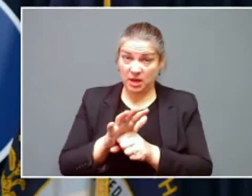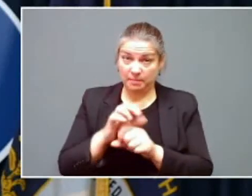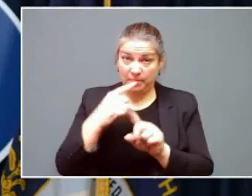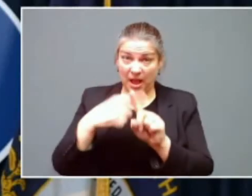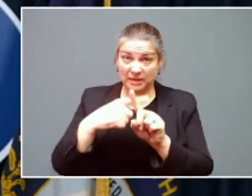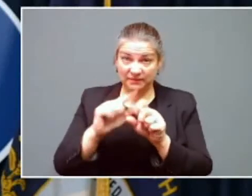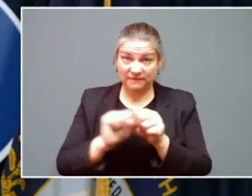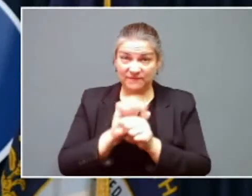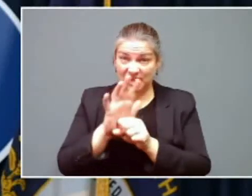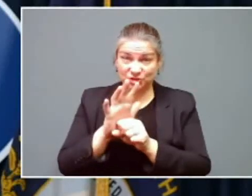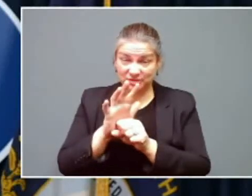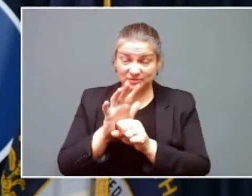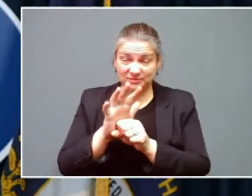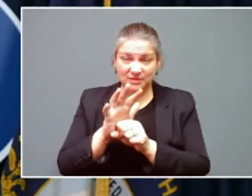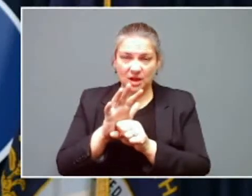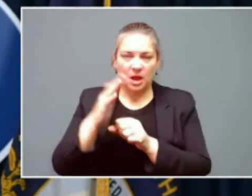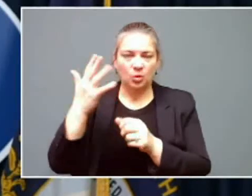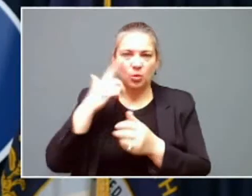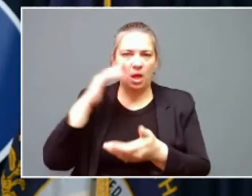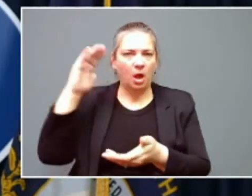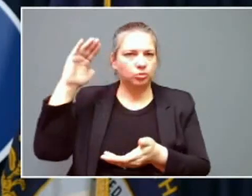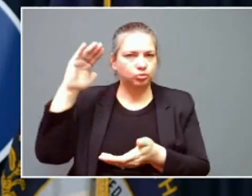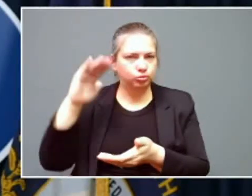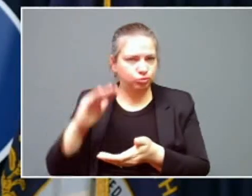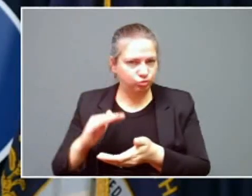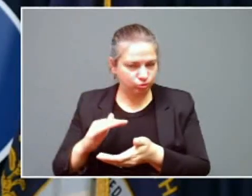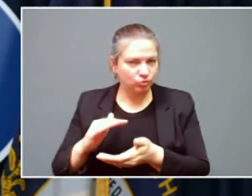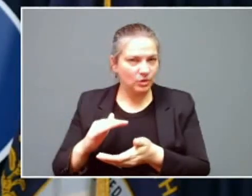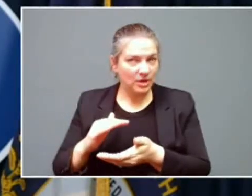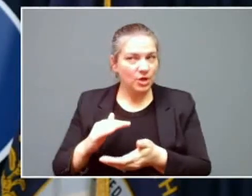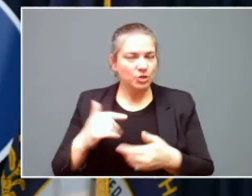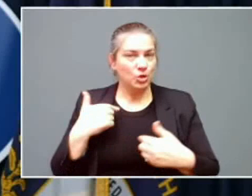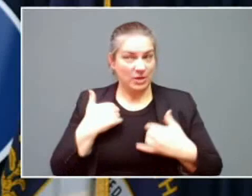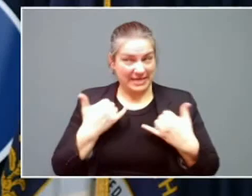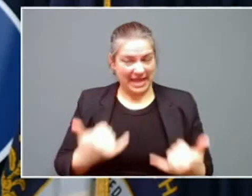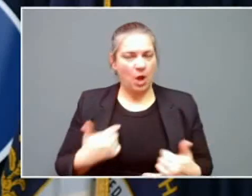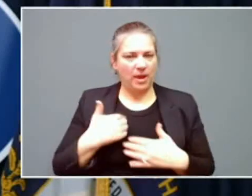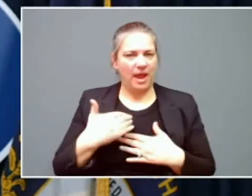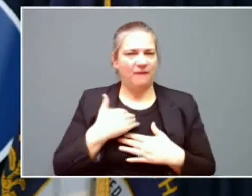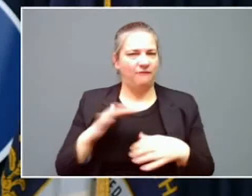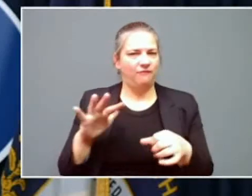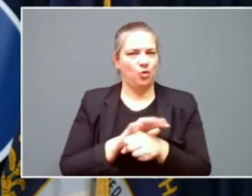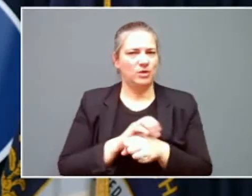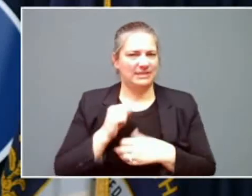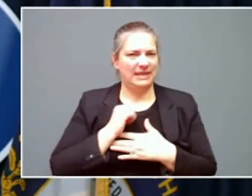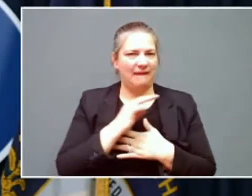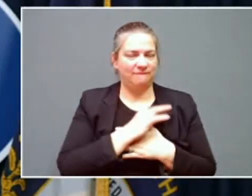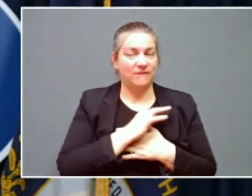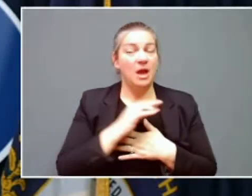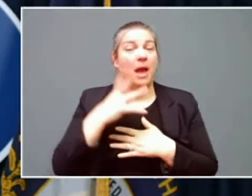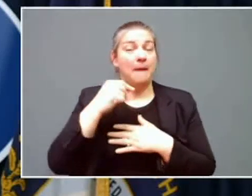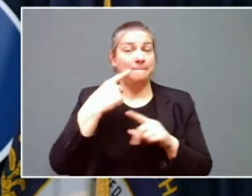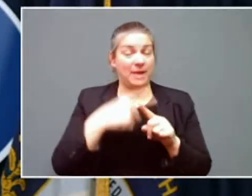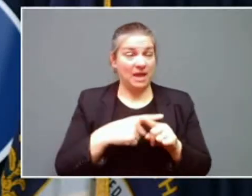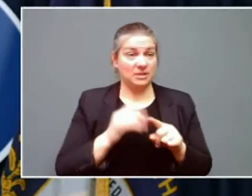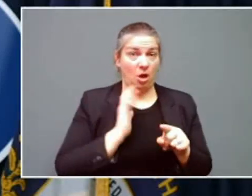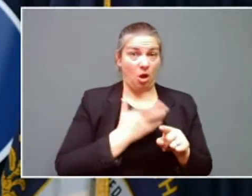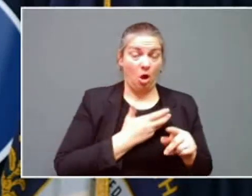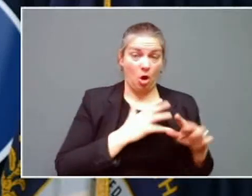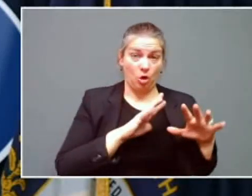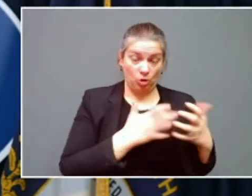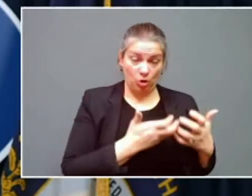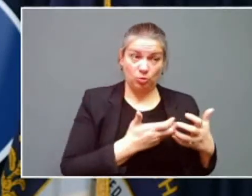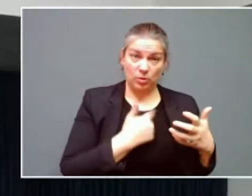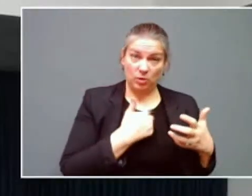and so our crews, we are actually fully staffed today, and we have contractors in addition that are assisting us,